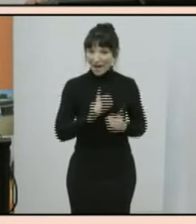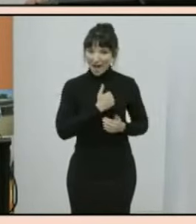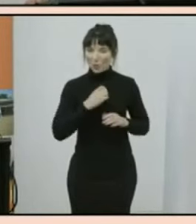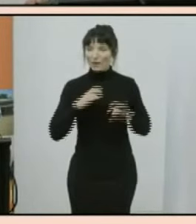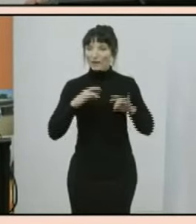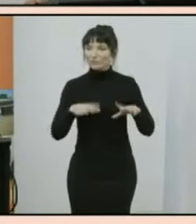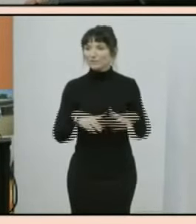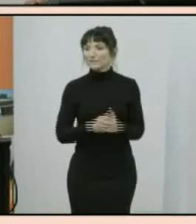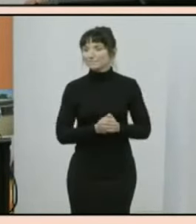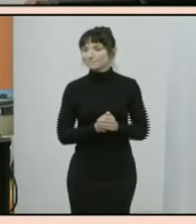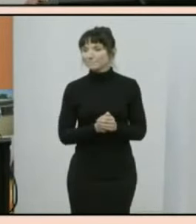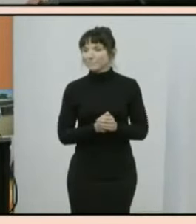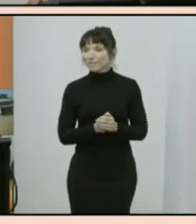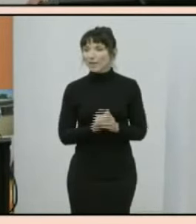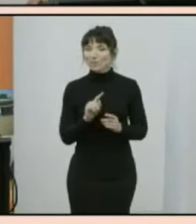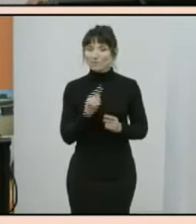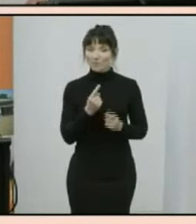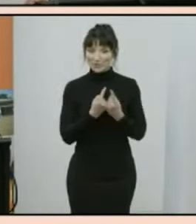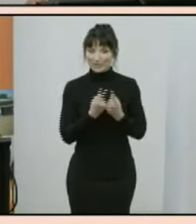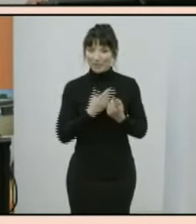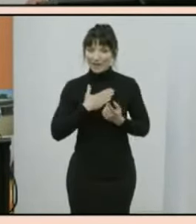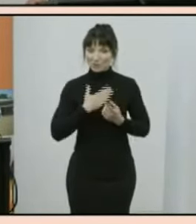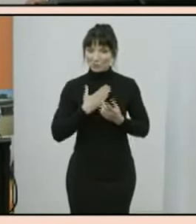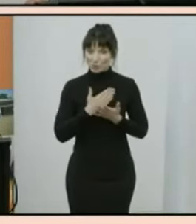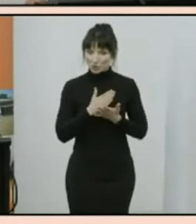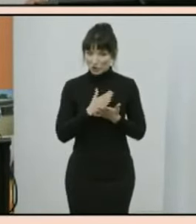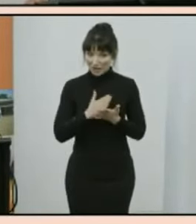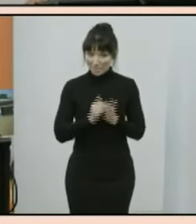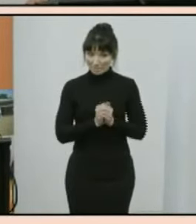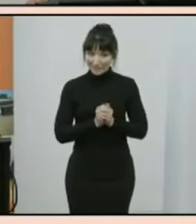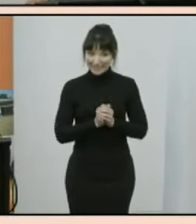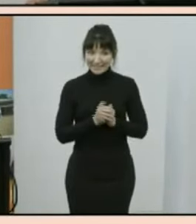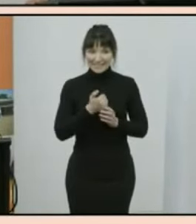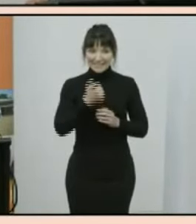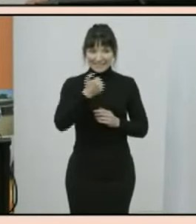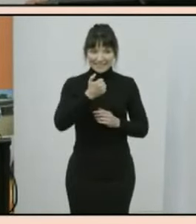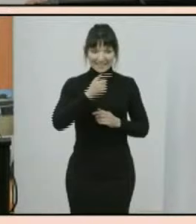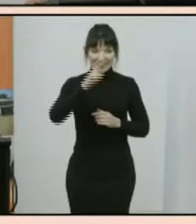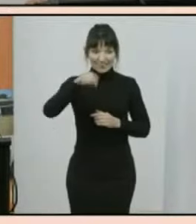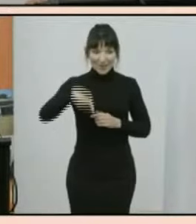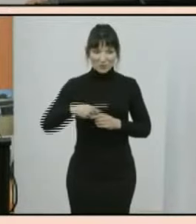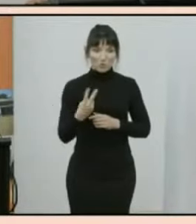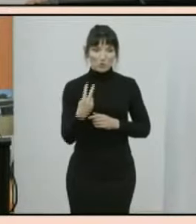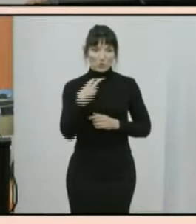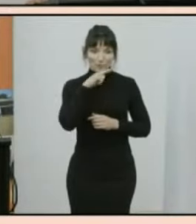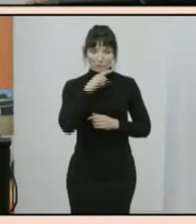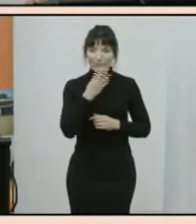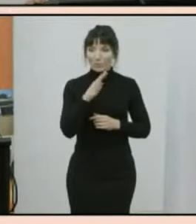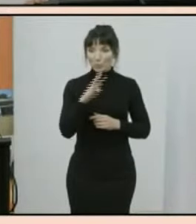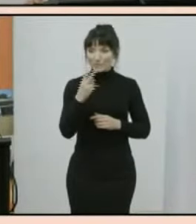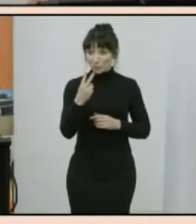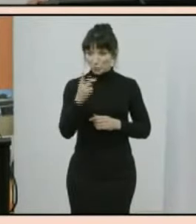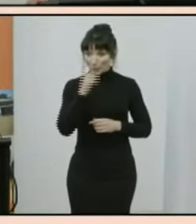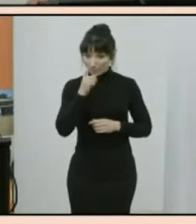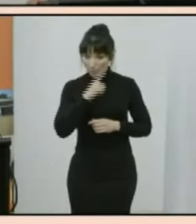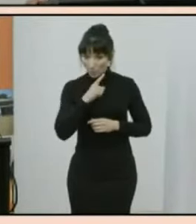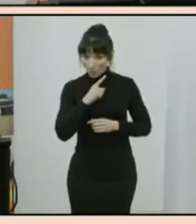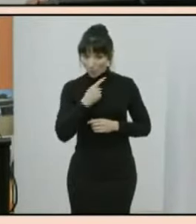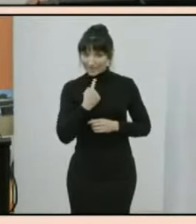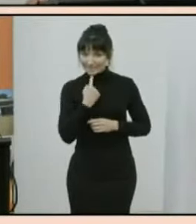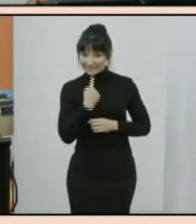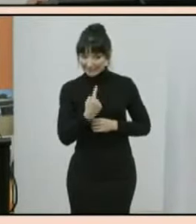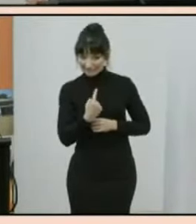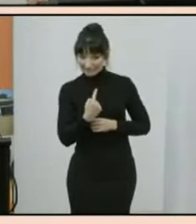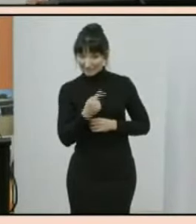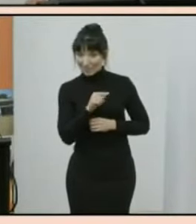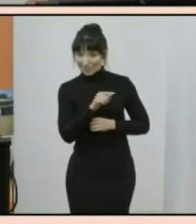from the 2021 census i would like to share is that 16 242 people reported in